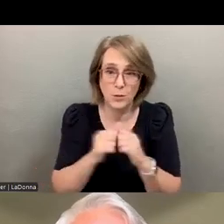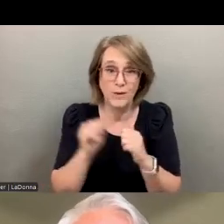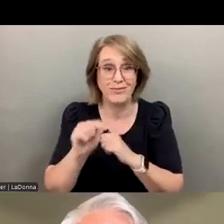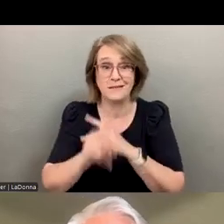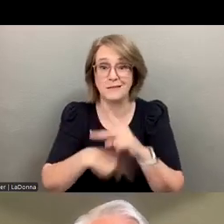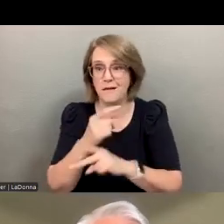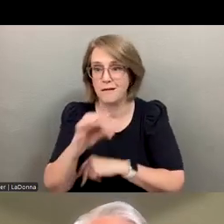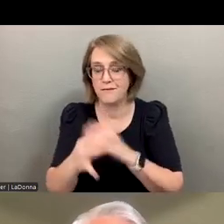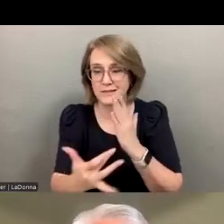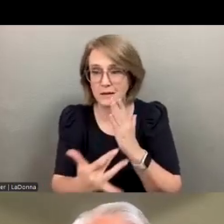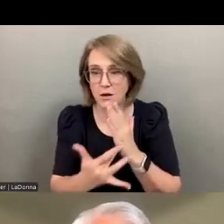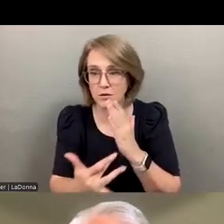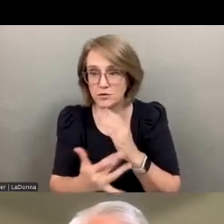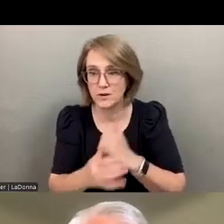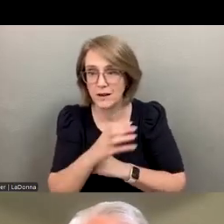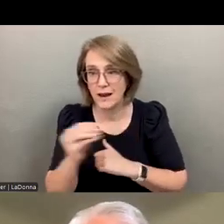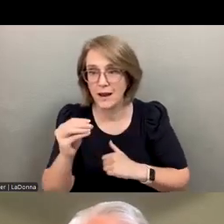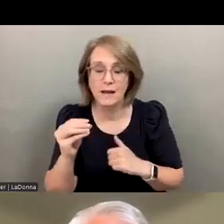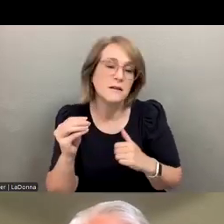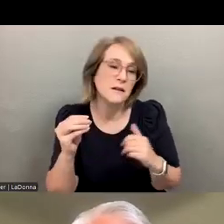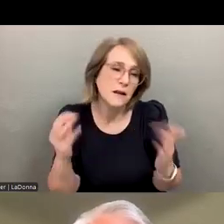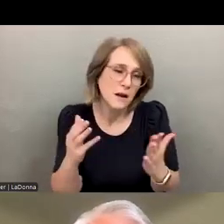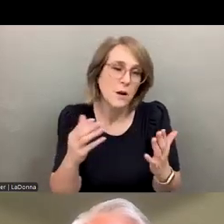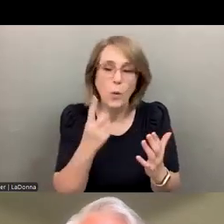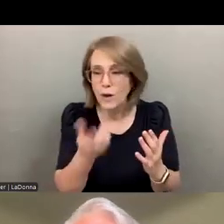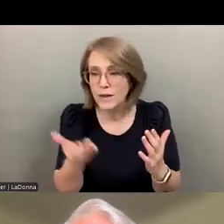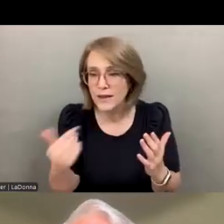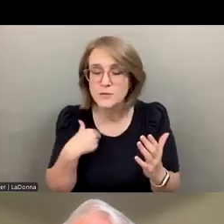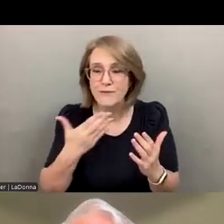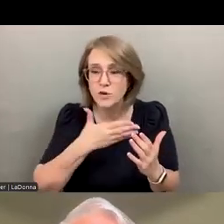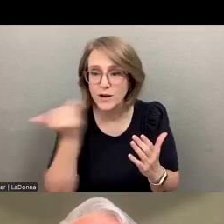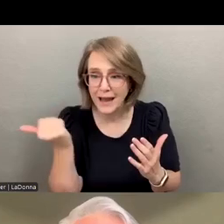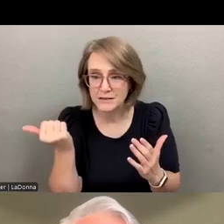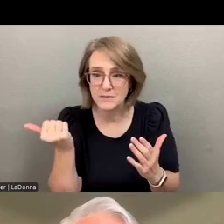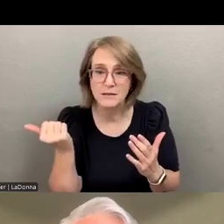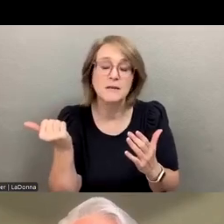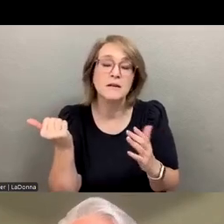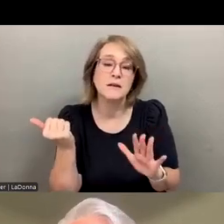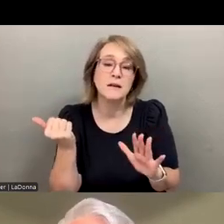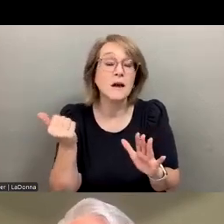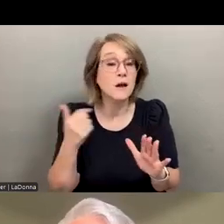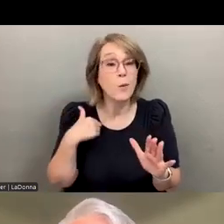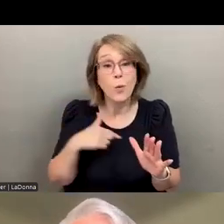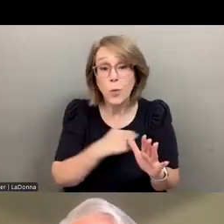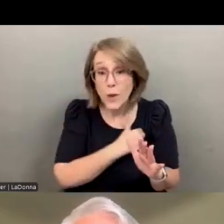technologies is and the fact that one of things we tend to forget is that we refer to this